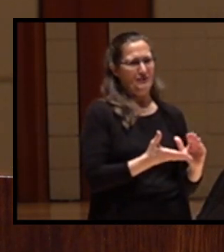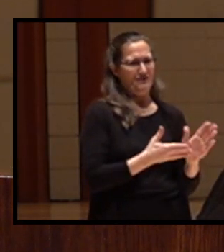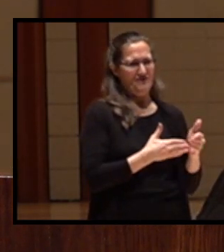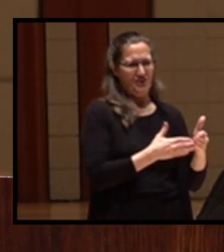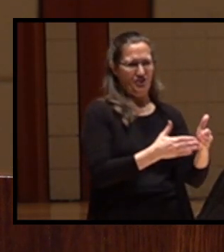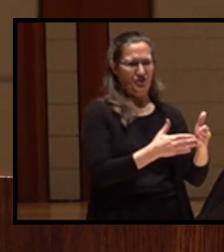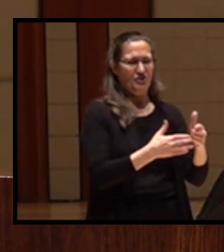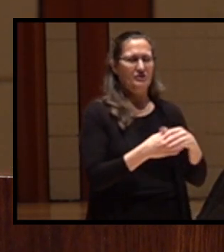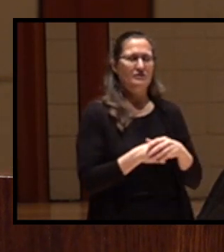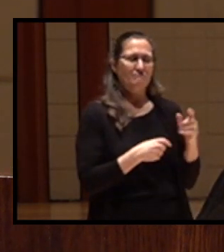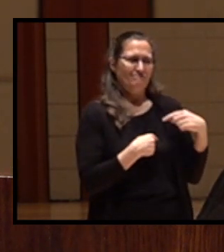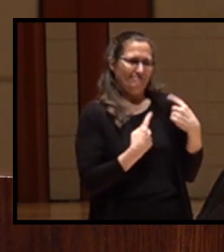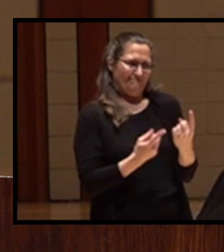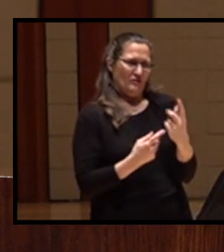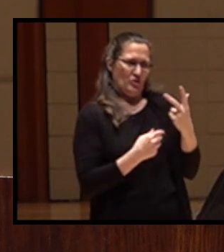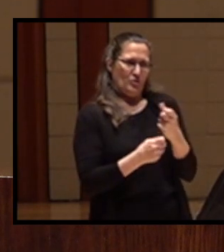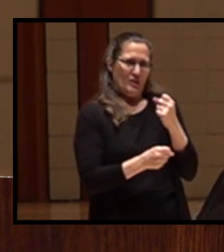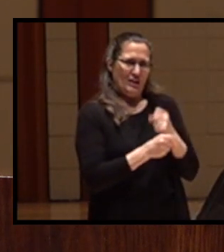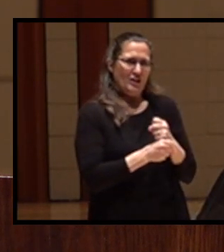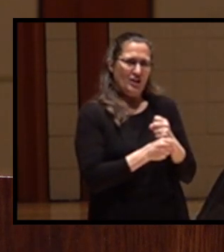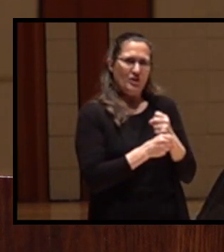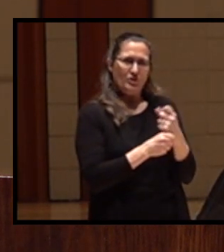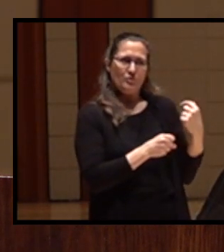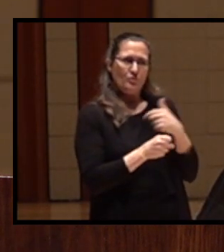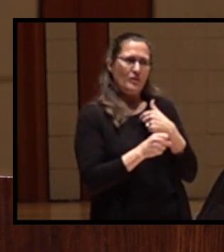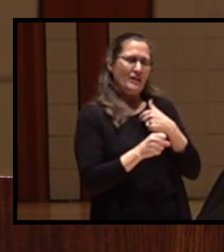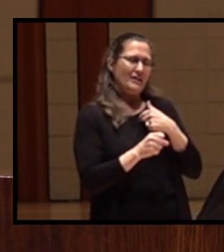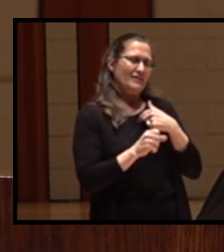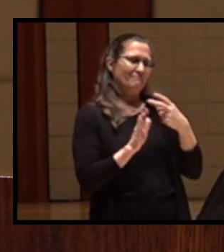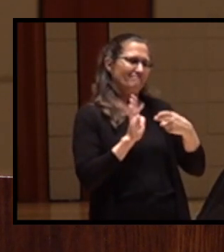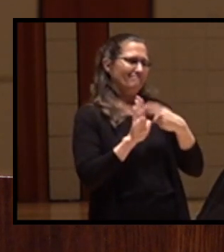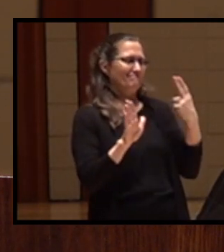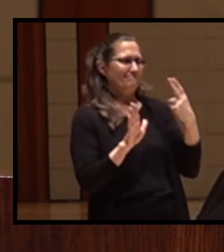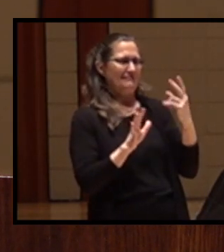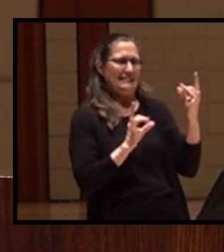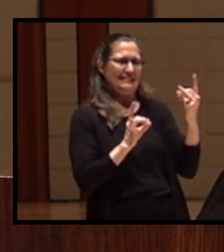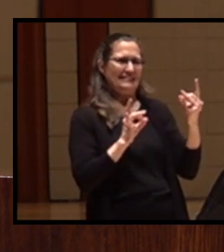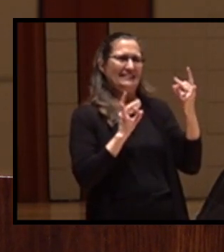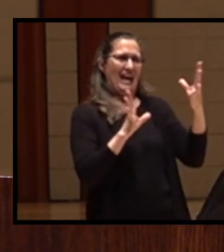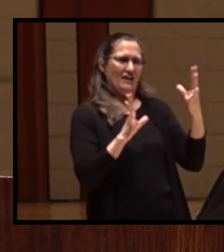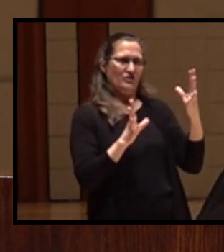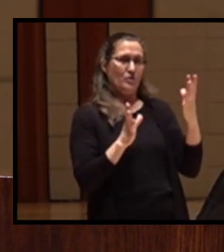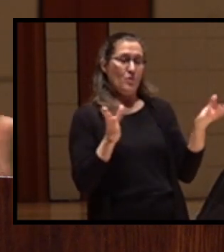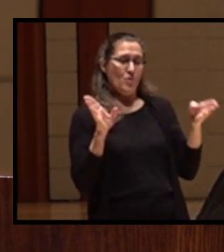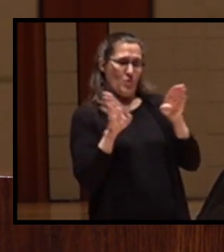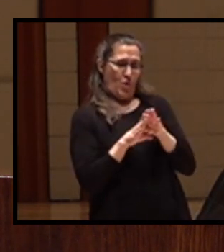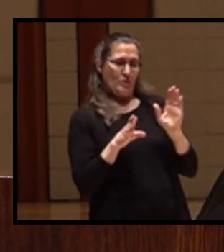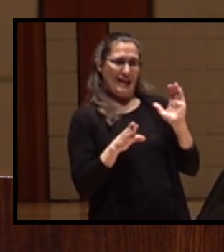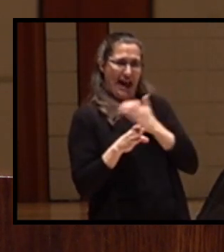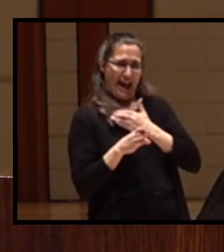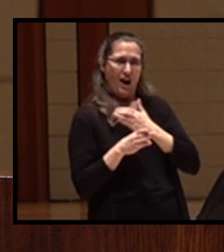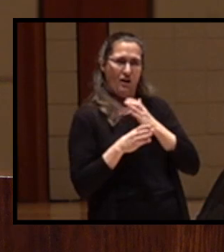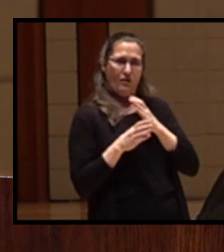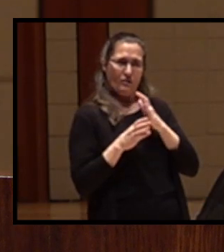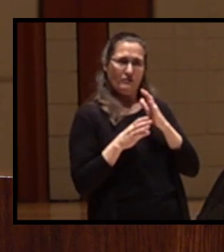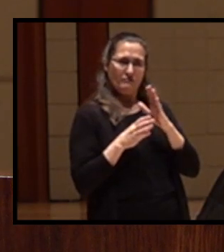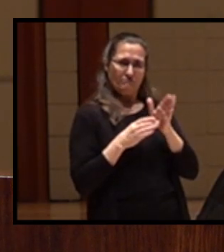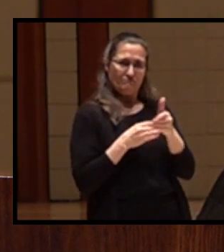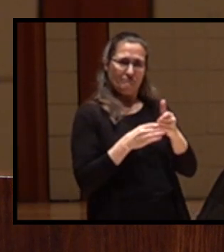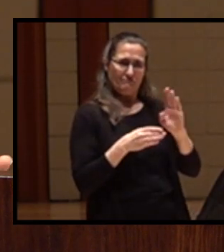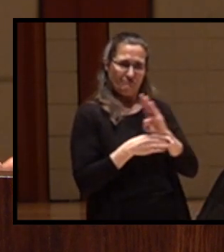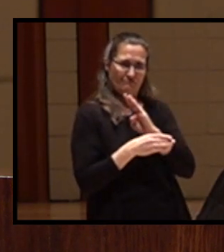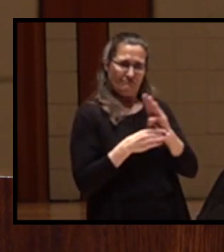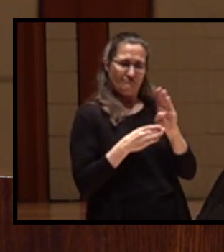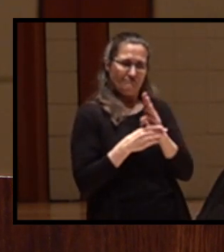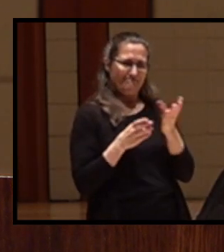Yurok tribe has declared a fisheries disaster. We've closed our commercial fishery for the last three years. And